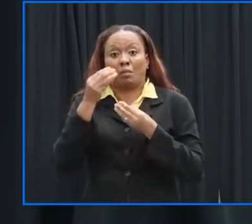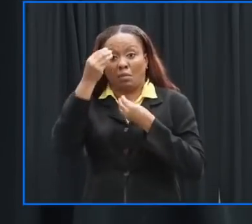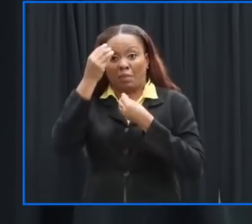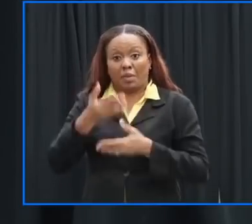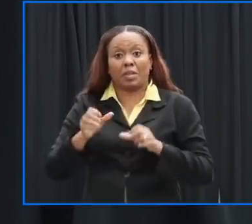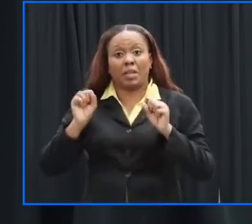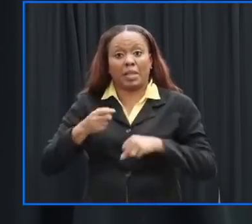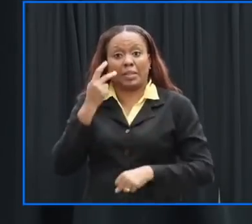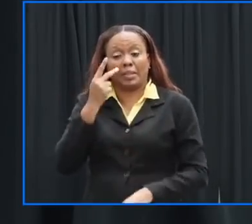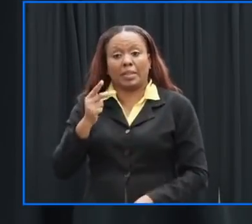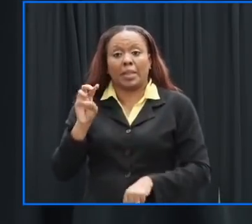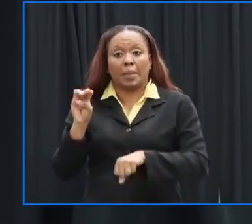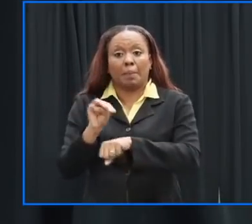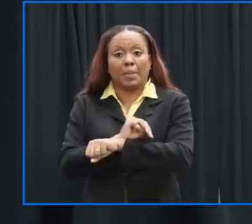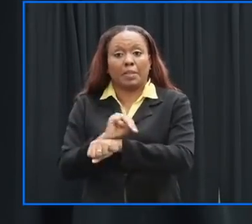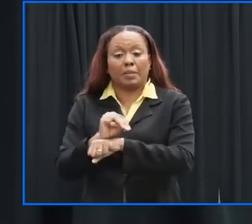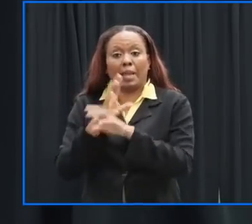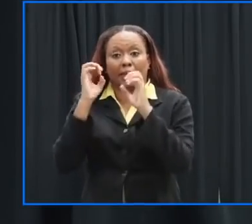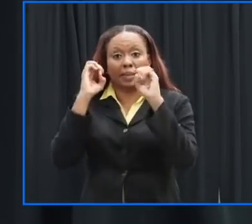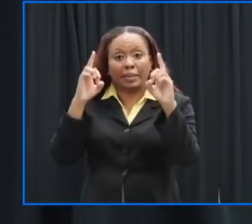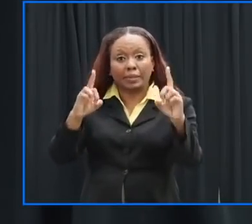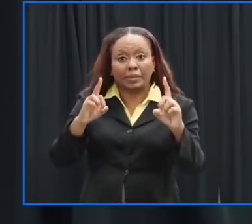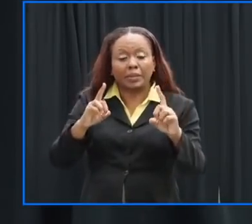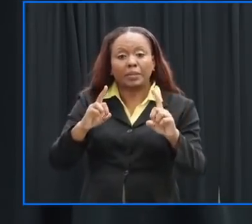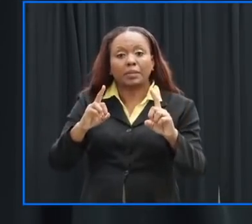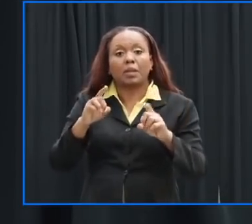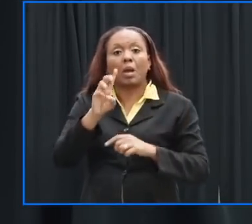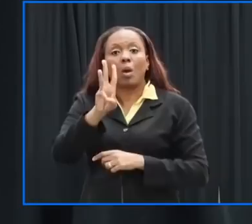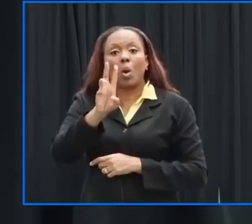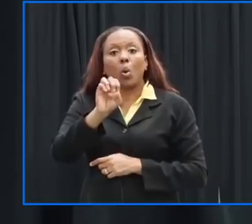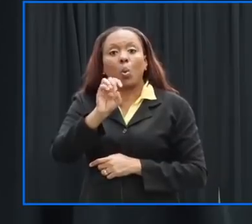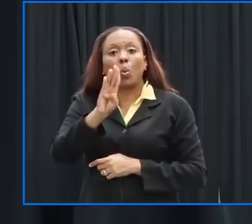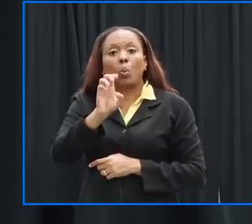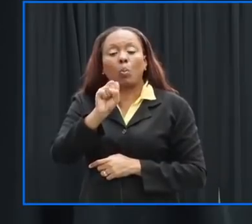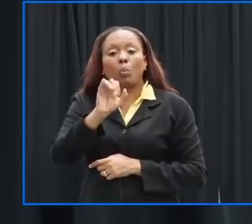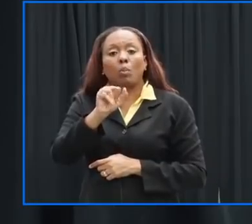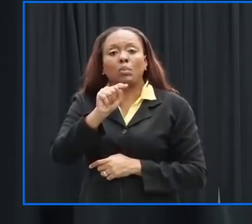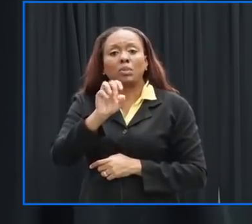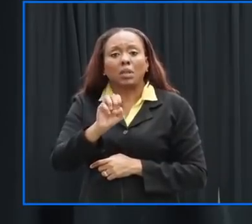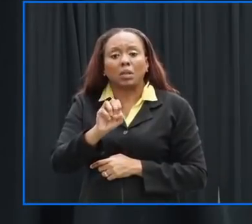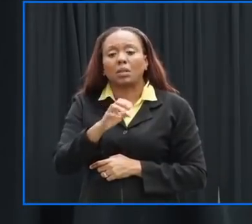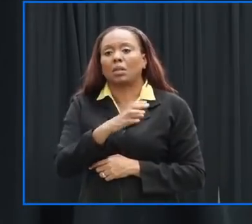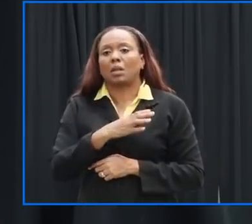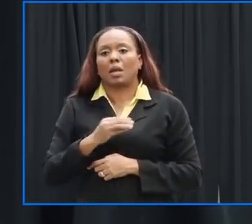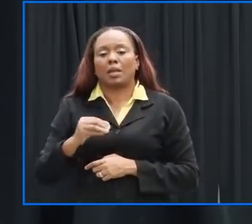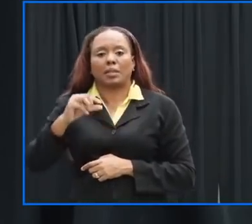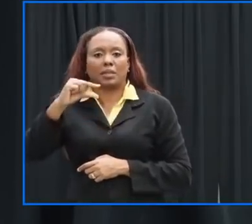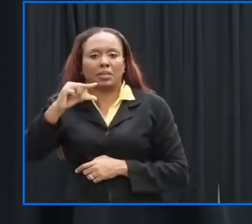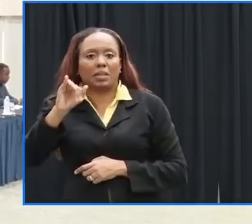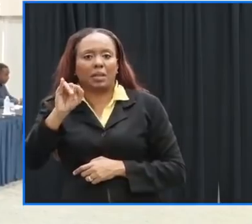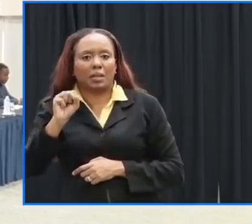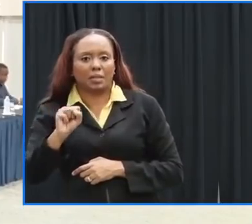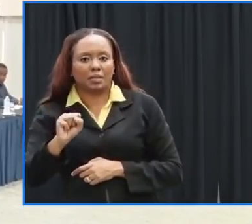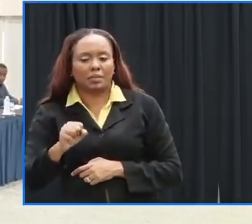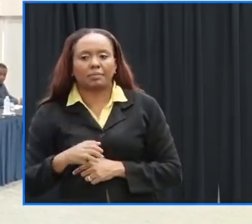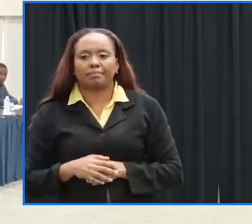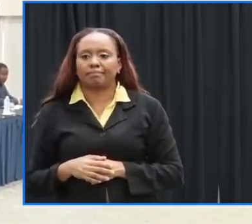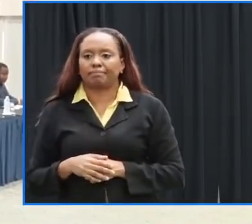the ministry's website and also on dm's website and i'm aware that jis is also sharing that information as well